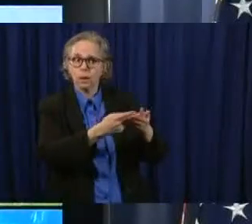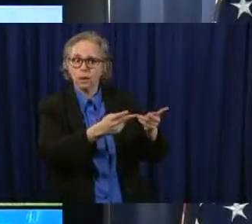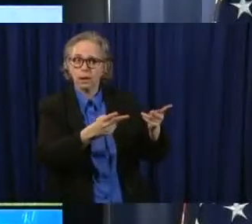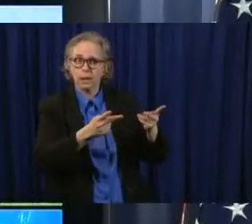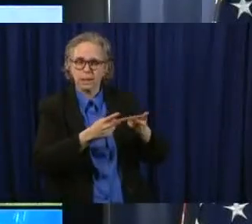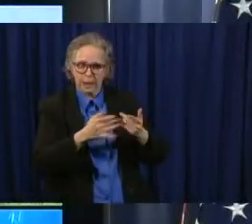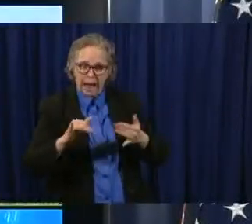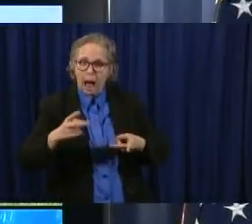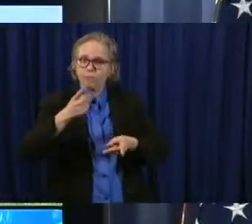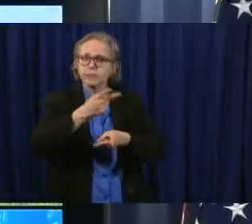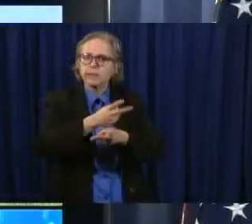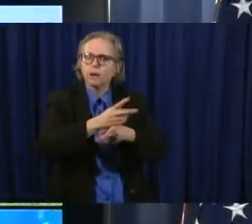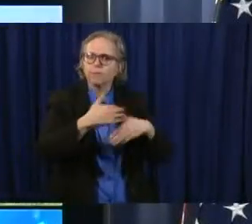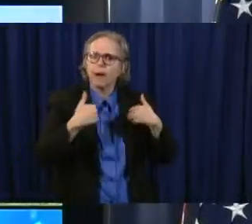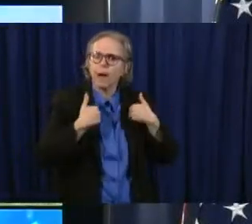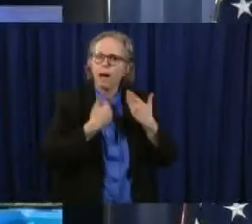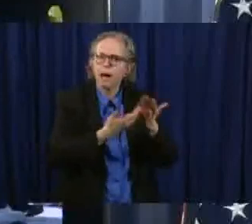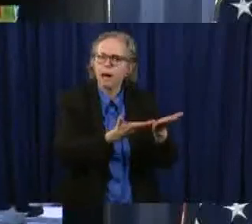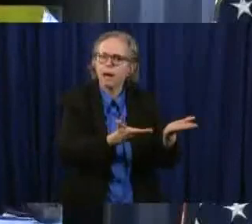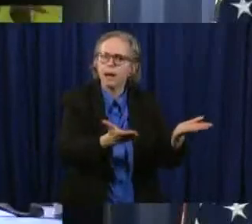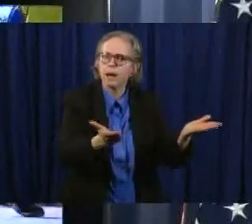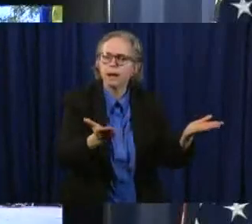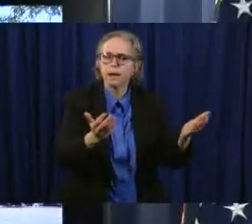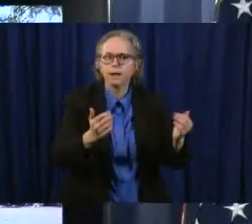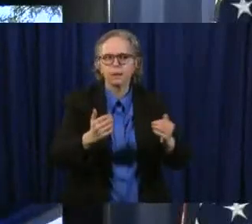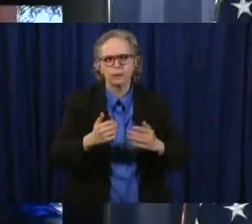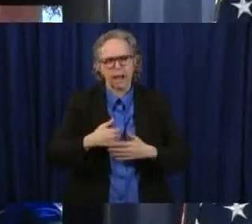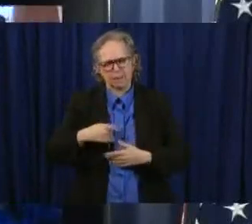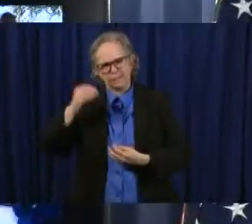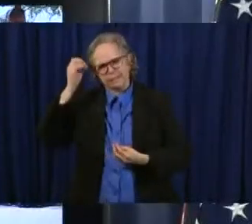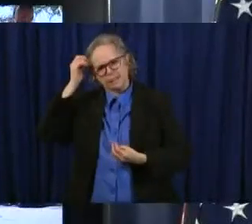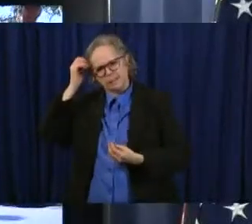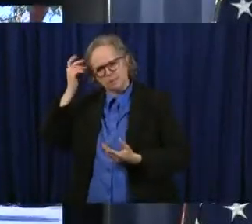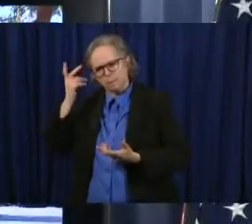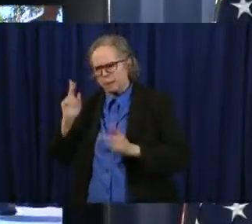it's also about the people our community